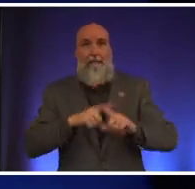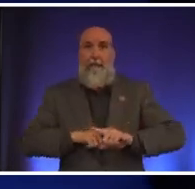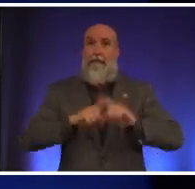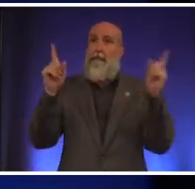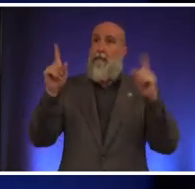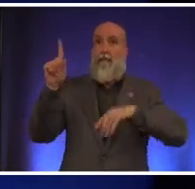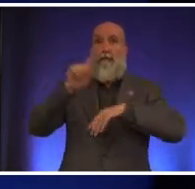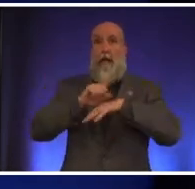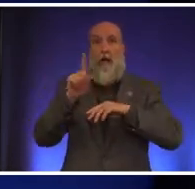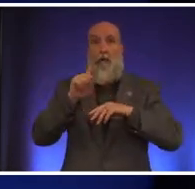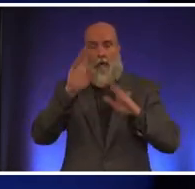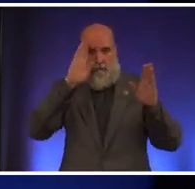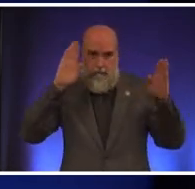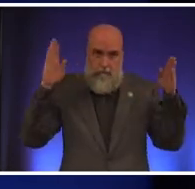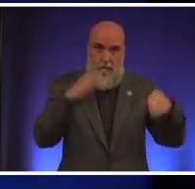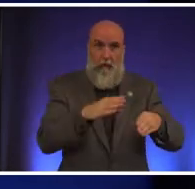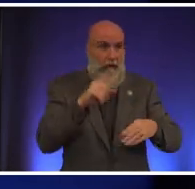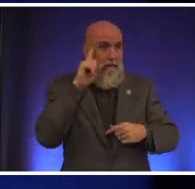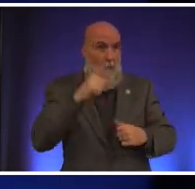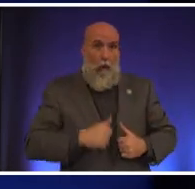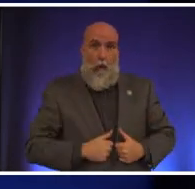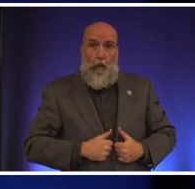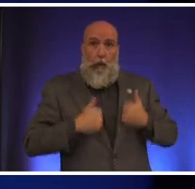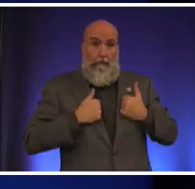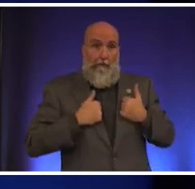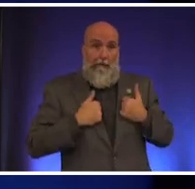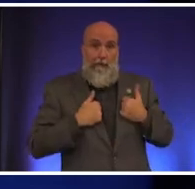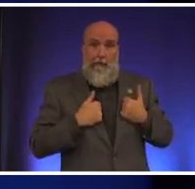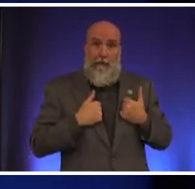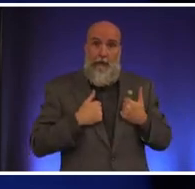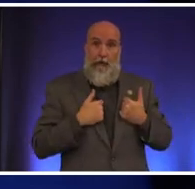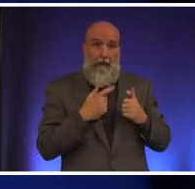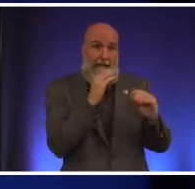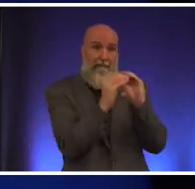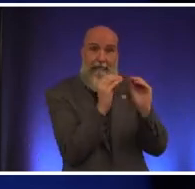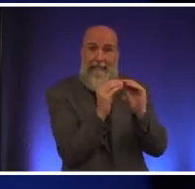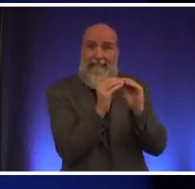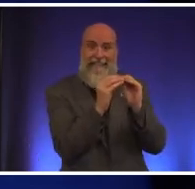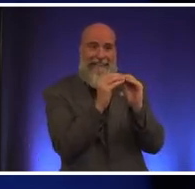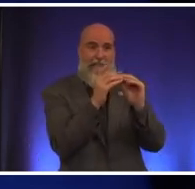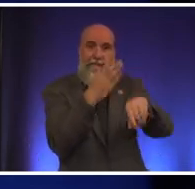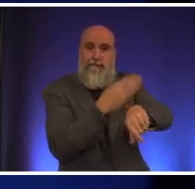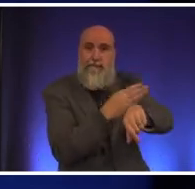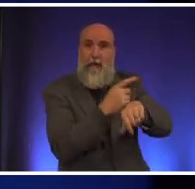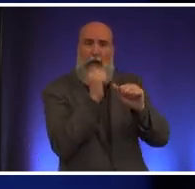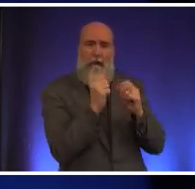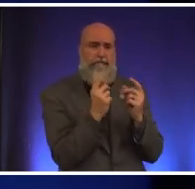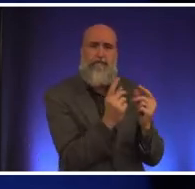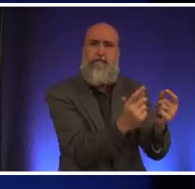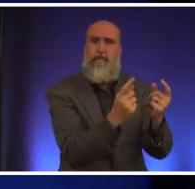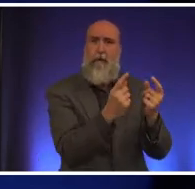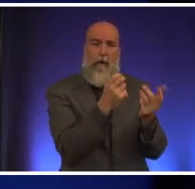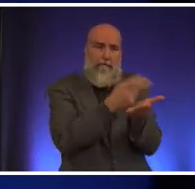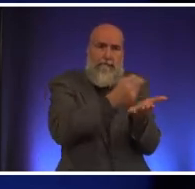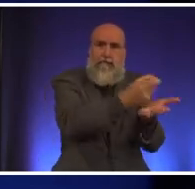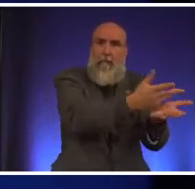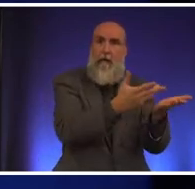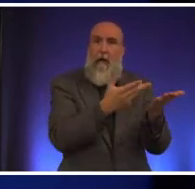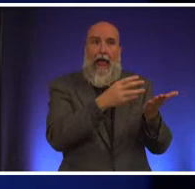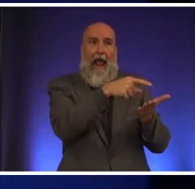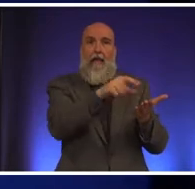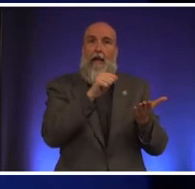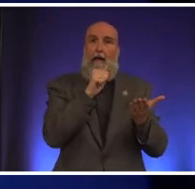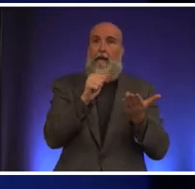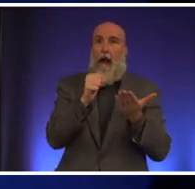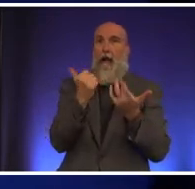permits for let's say residential uh fixes that need to happen so they can be done quickly and efficiently and then they're not